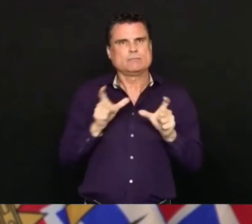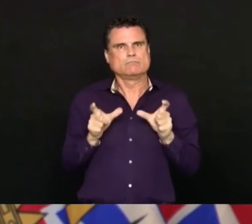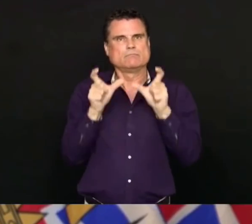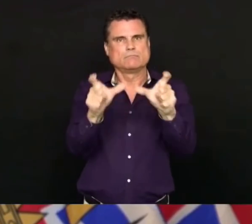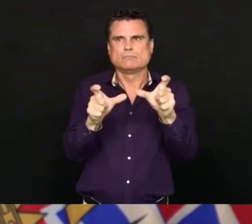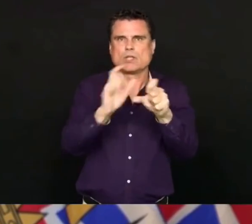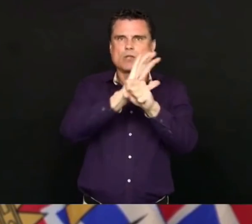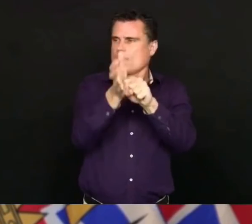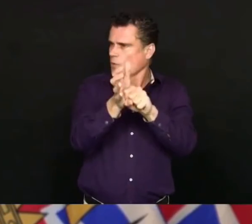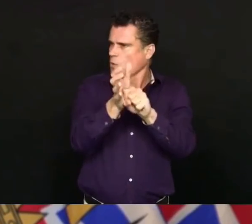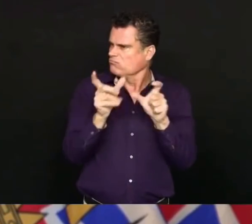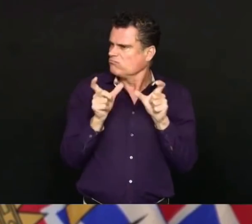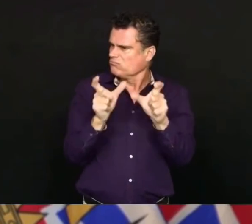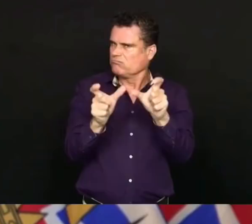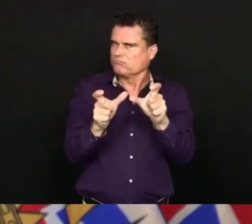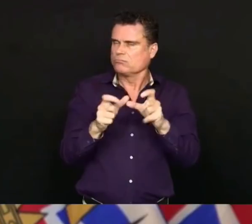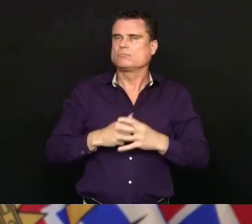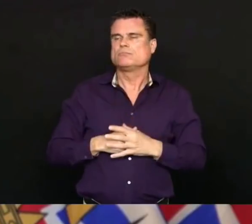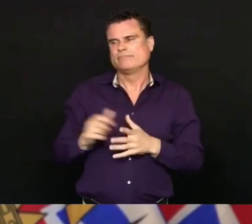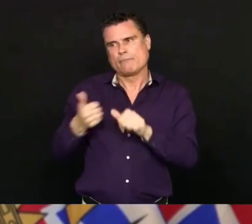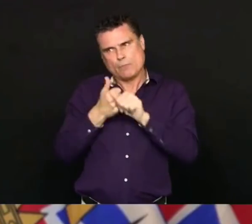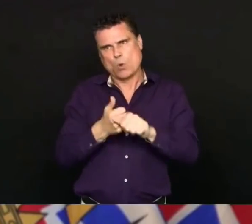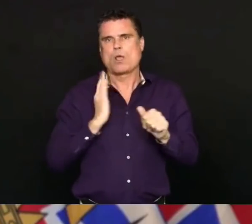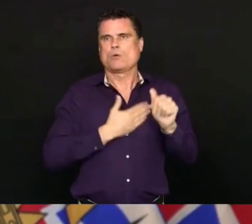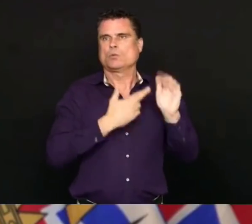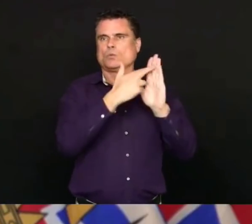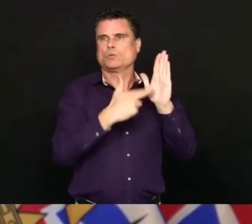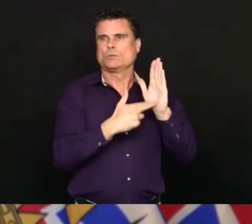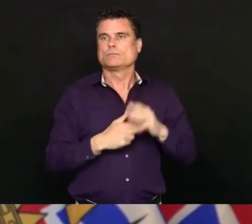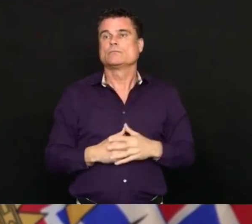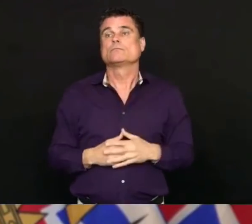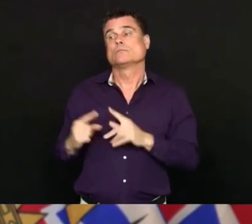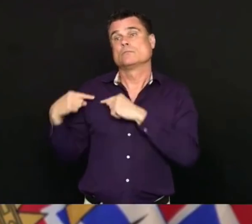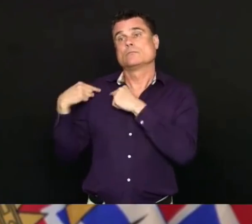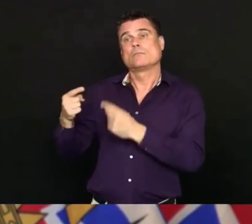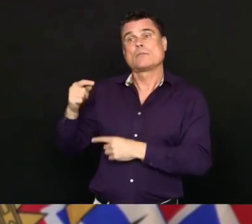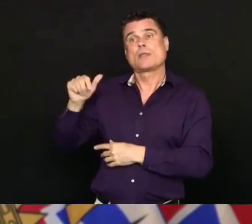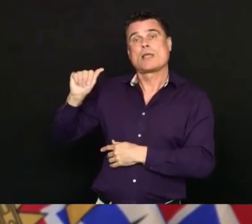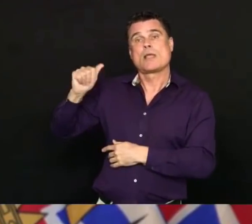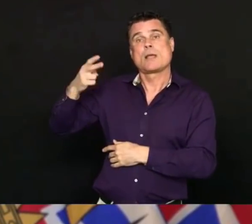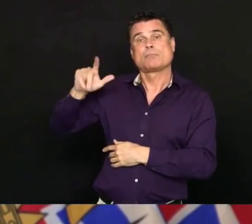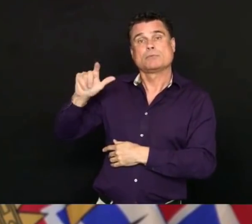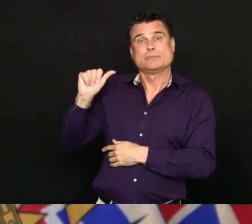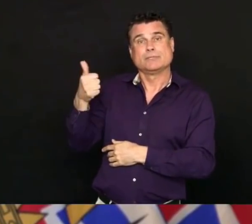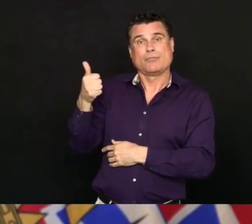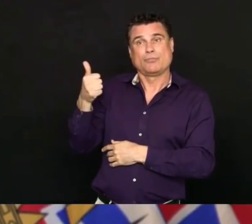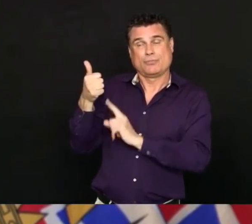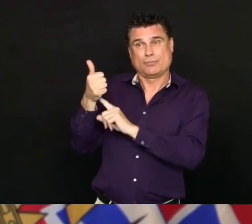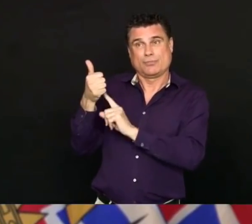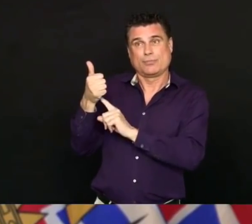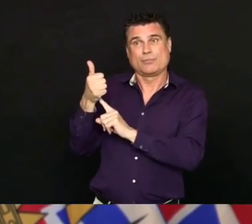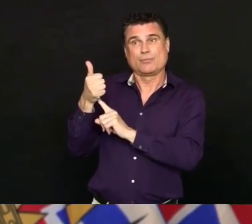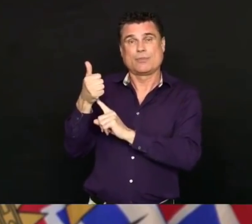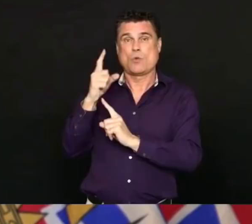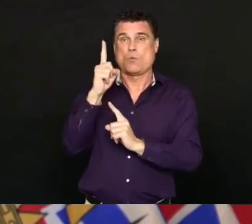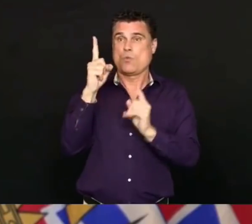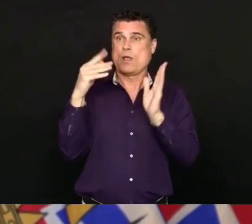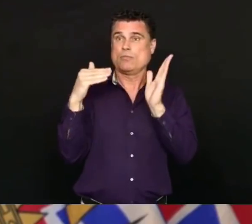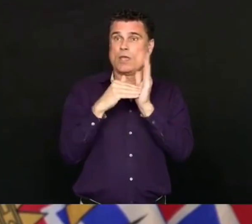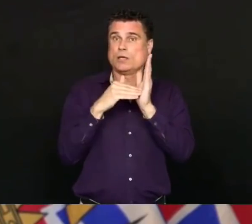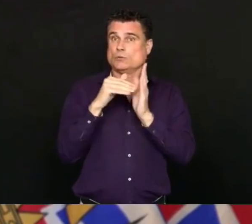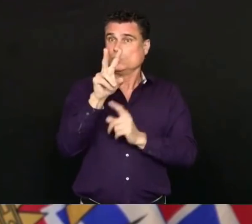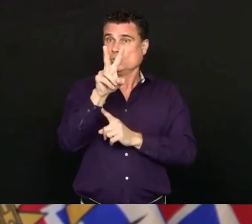,701 people have returned from around the world to British Columbia, that includes either by vehicle or by air,